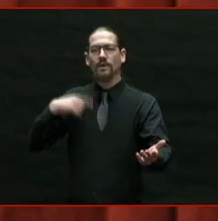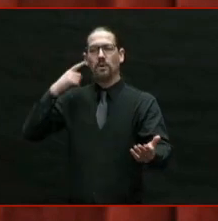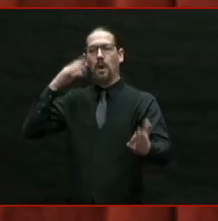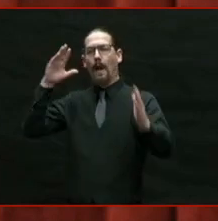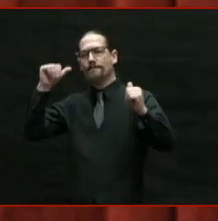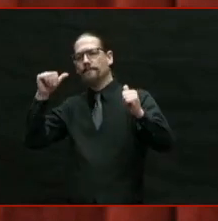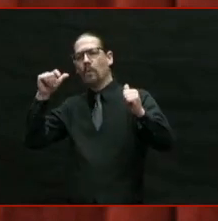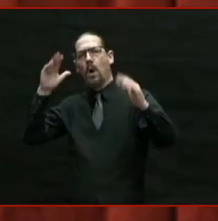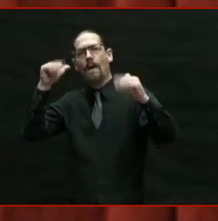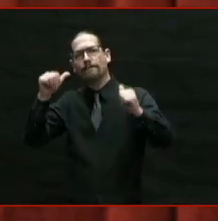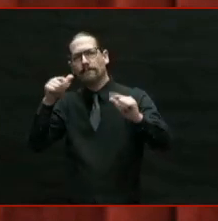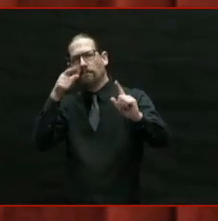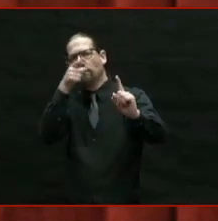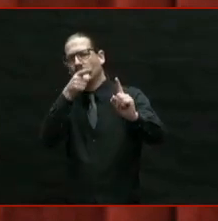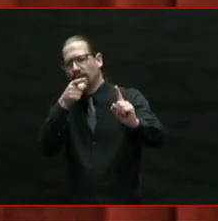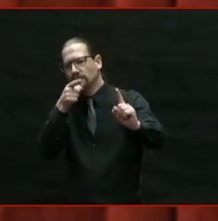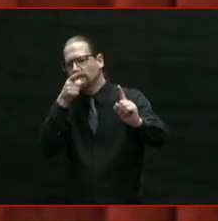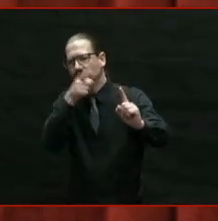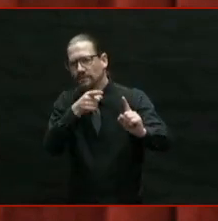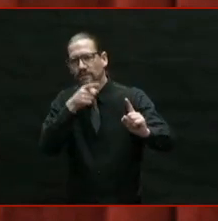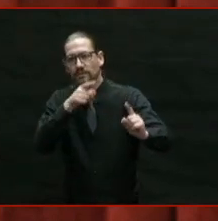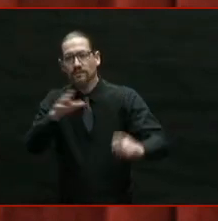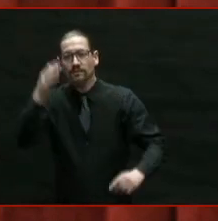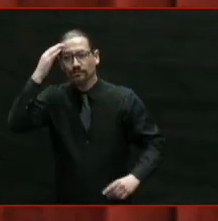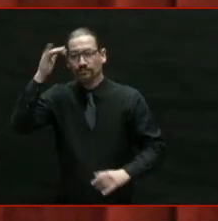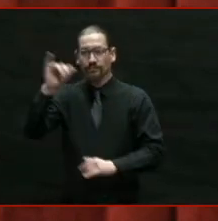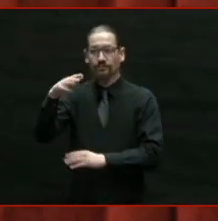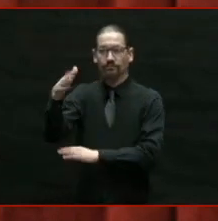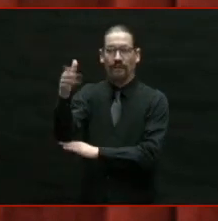Just as our state flag inspires us to do.